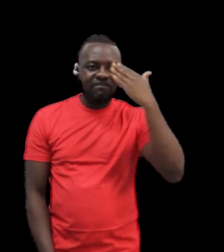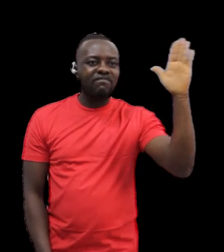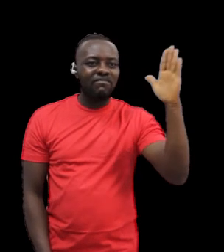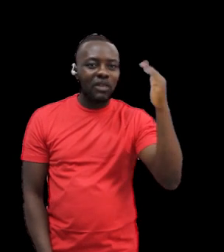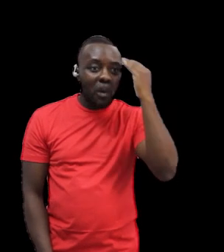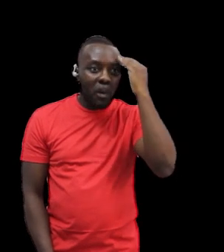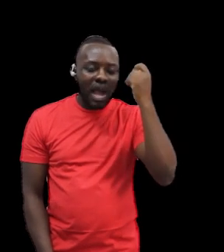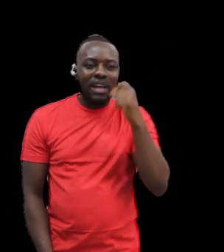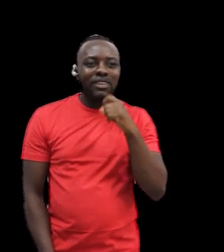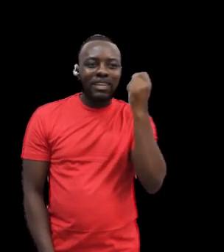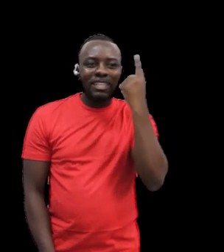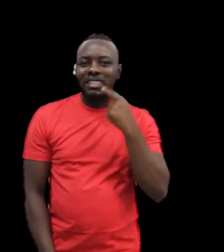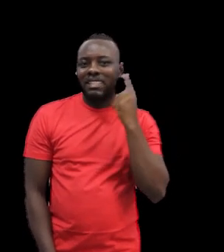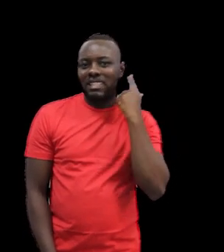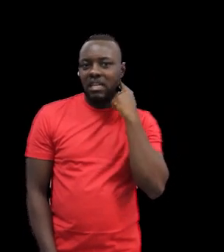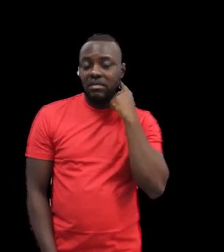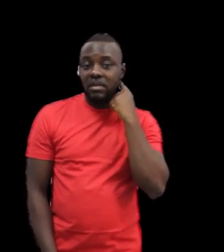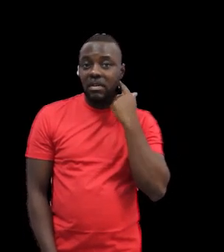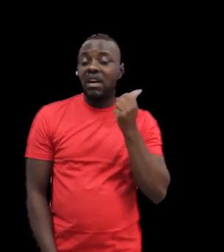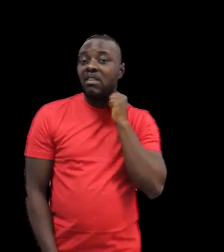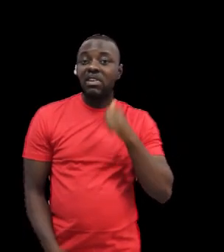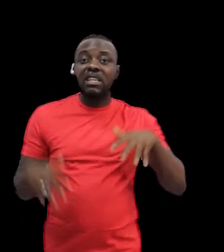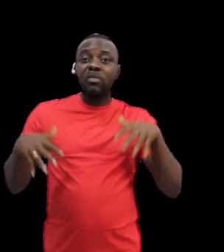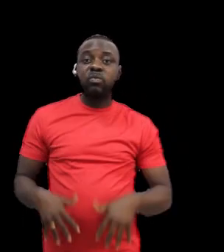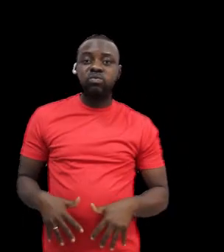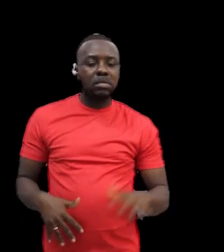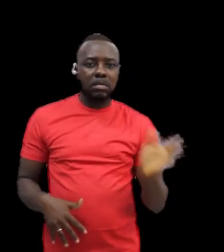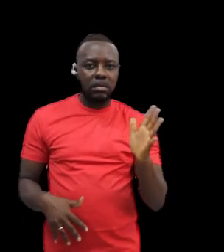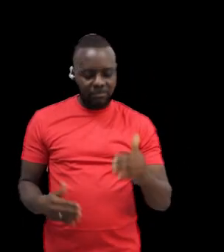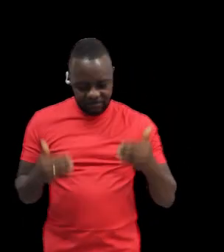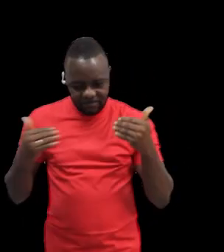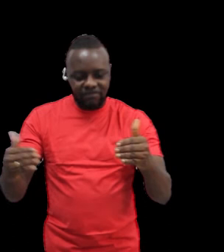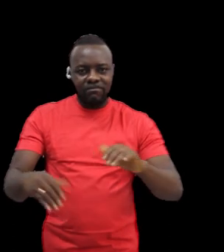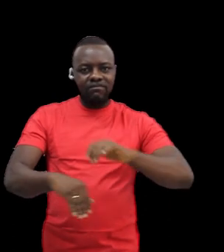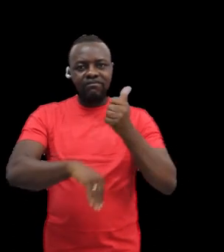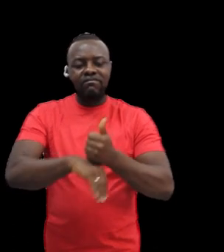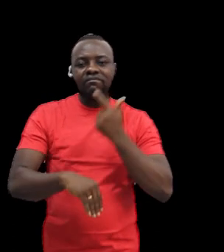Because he knew they were not aware. So he went ahead and got a school for the Deaf.